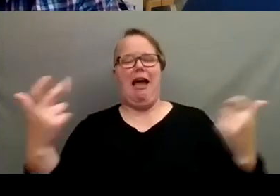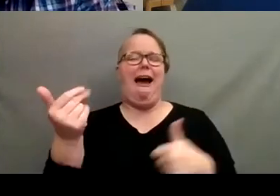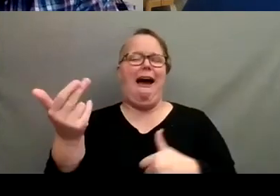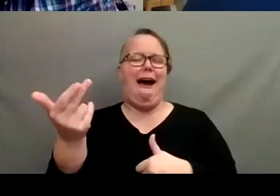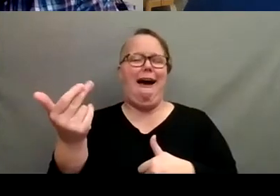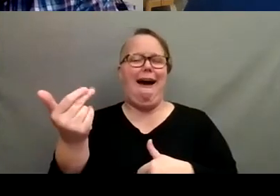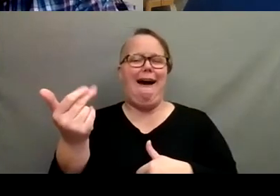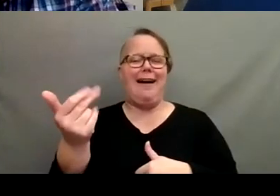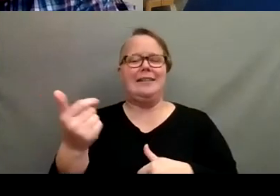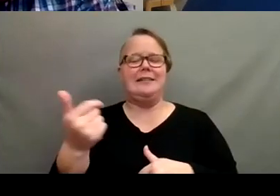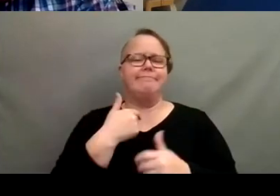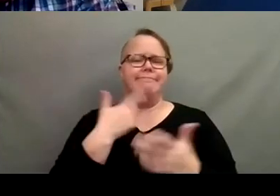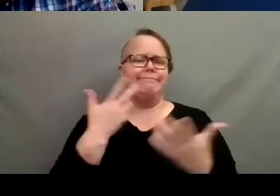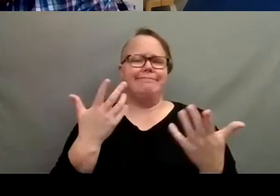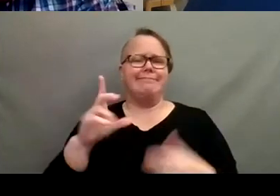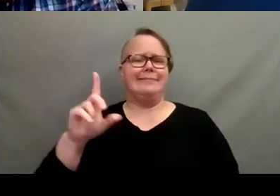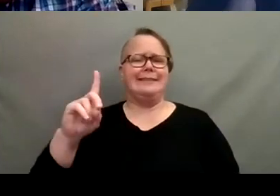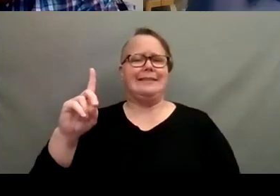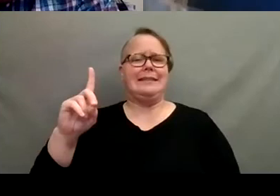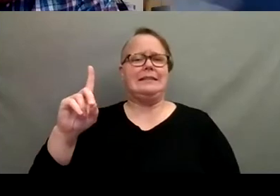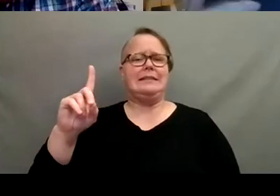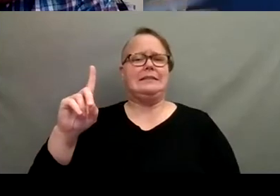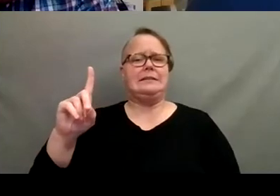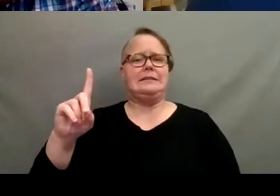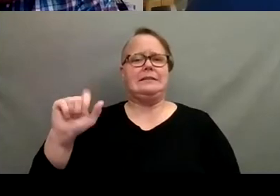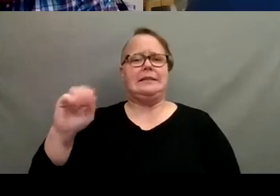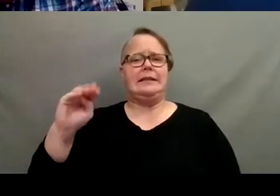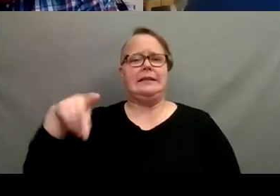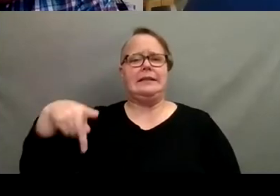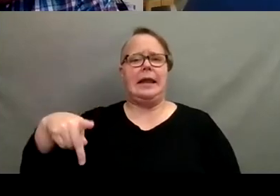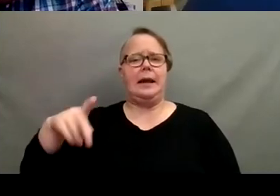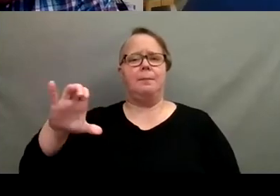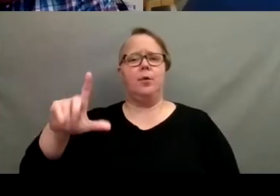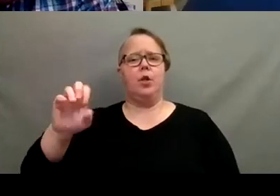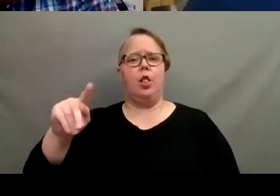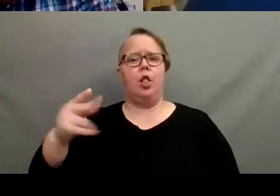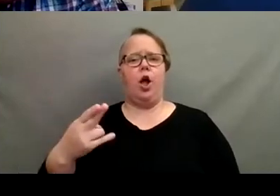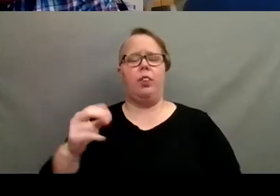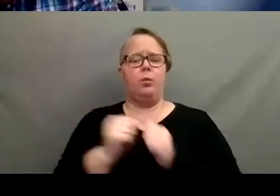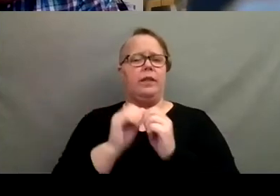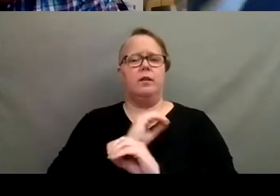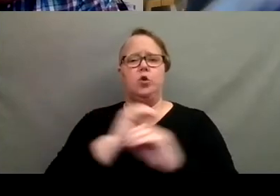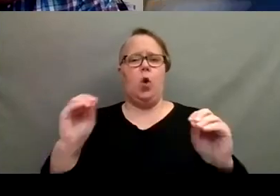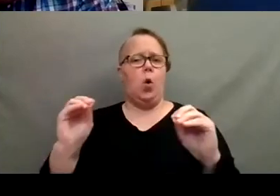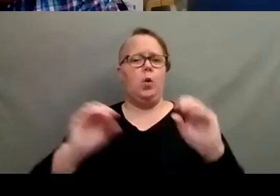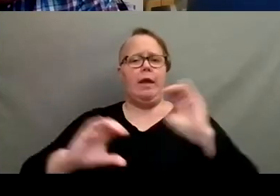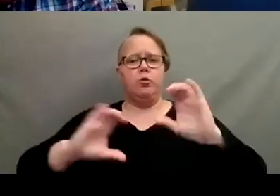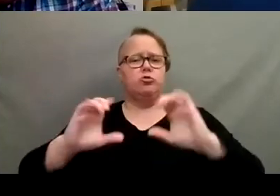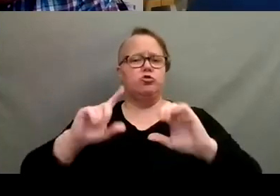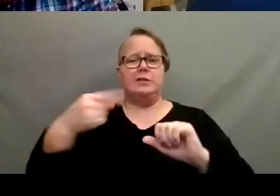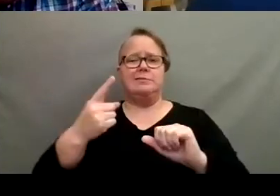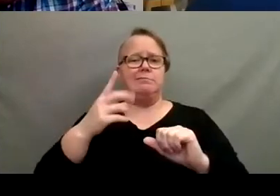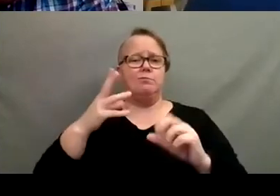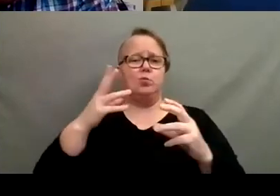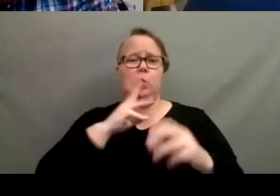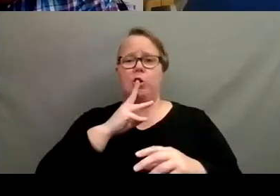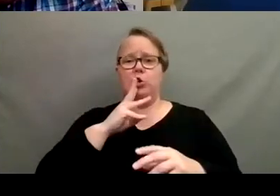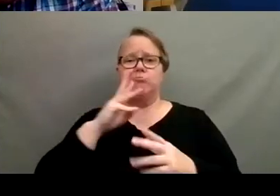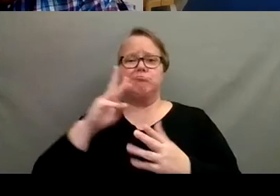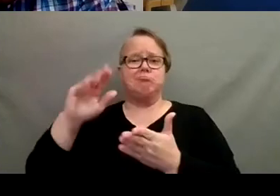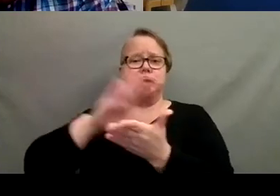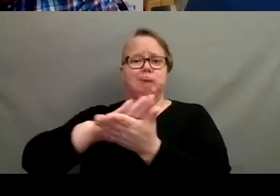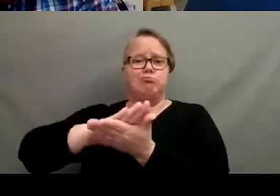uh, cloth just like a dusting cloth, but I'm not going to put any product on it. Um, yeah, just wipe them down real quick. And